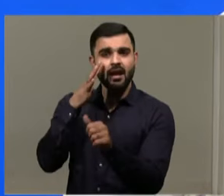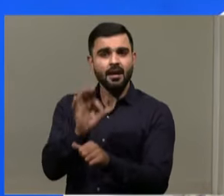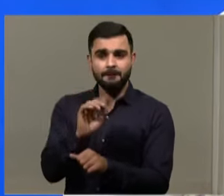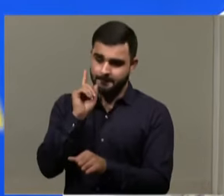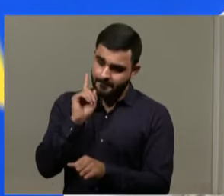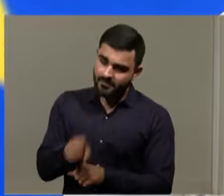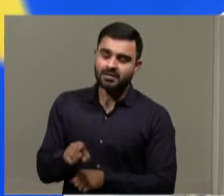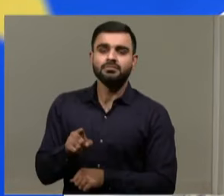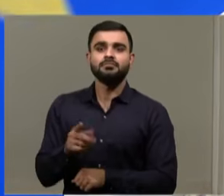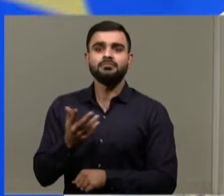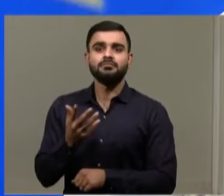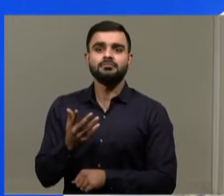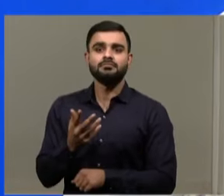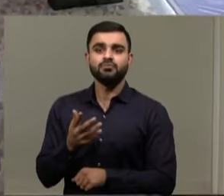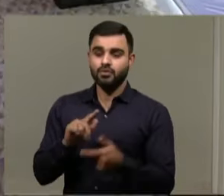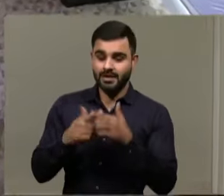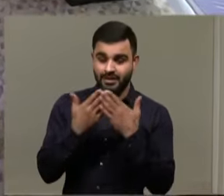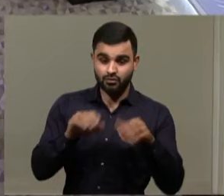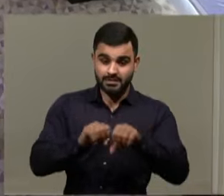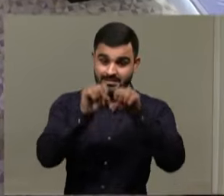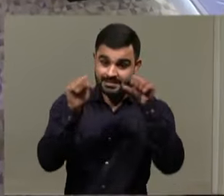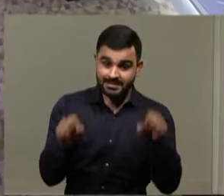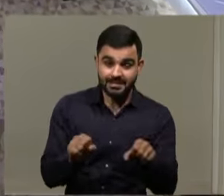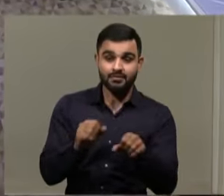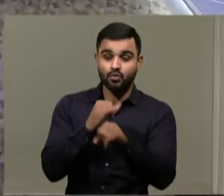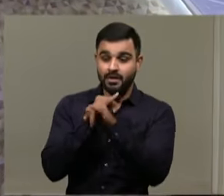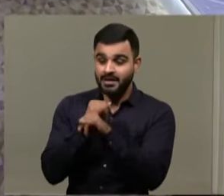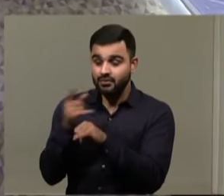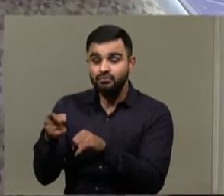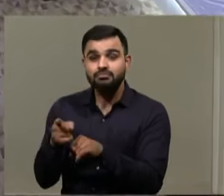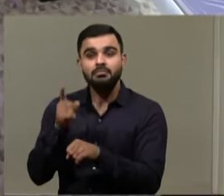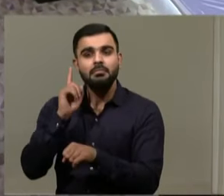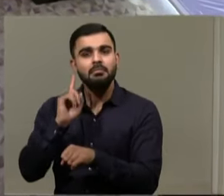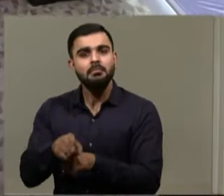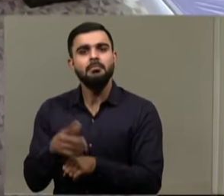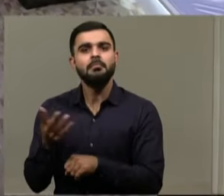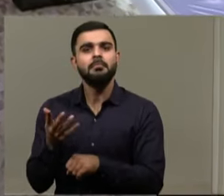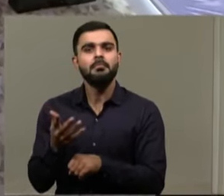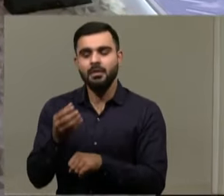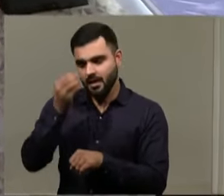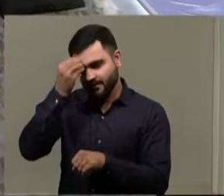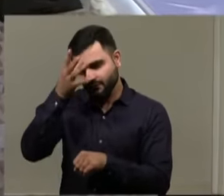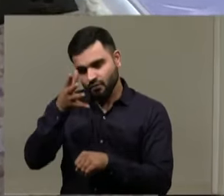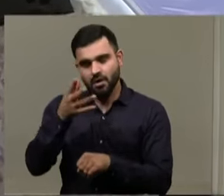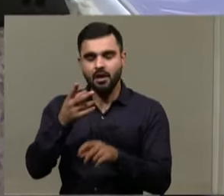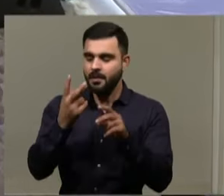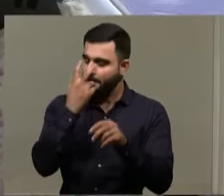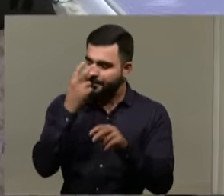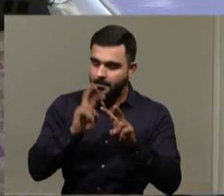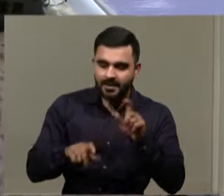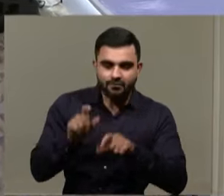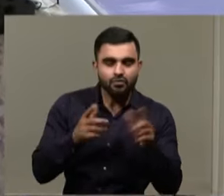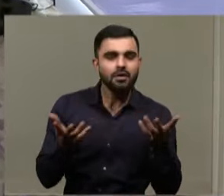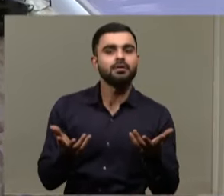make our, you know, education system and education institution teachers to be aware of visually impaired,